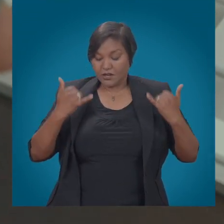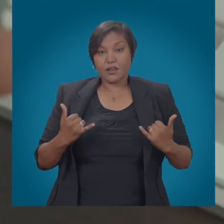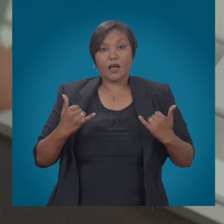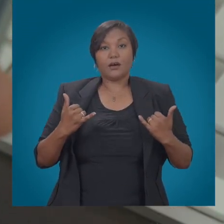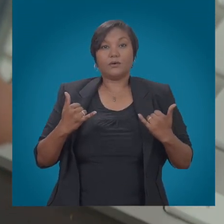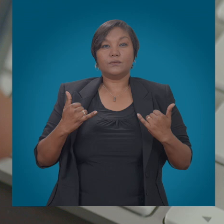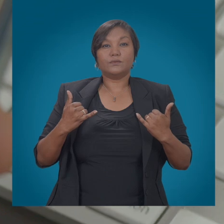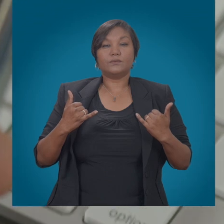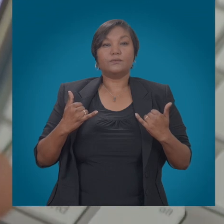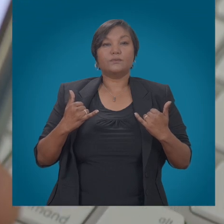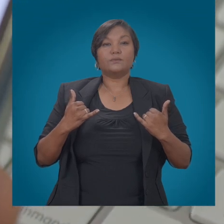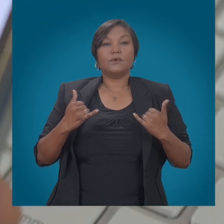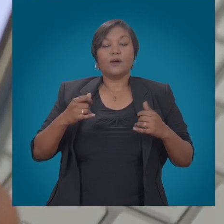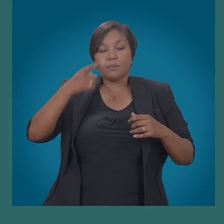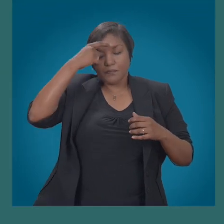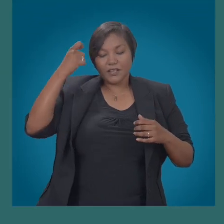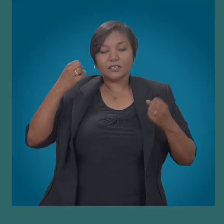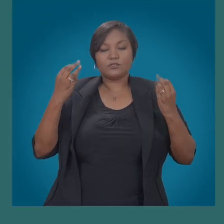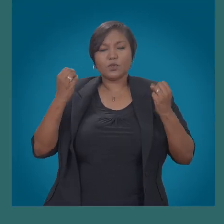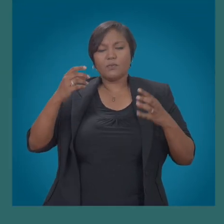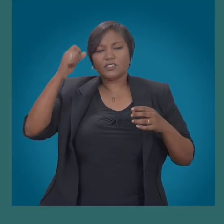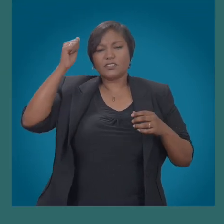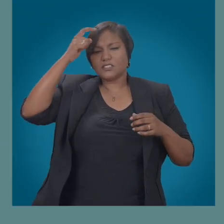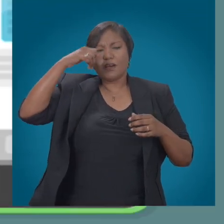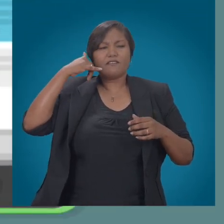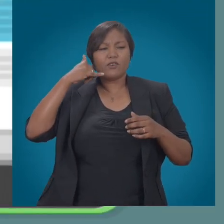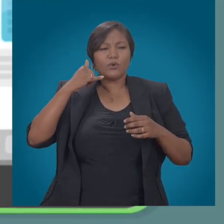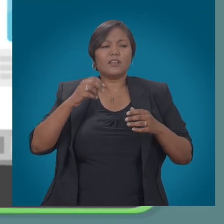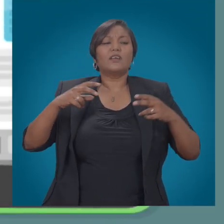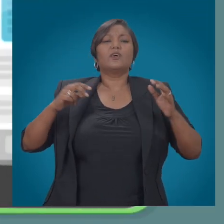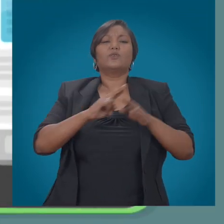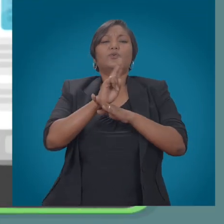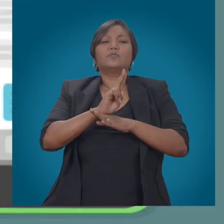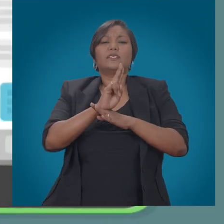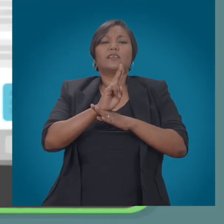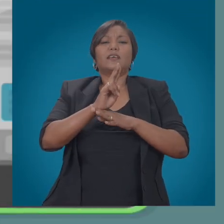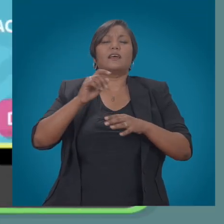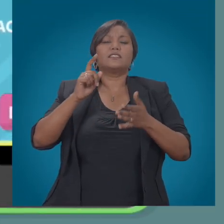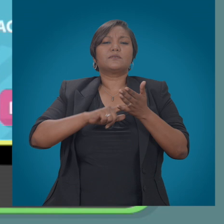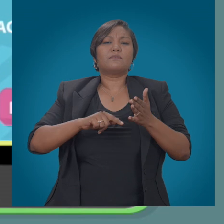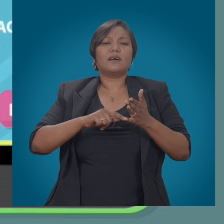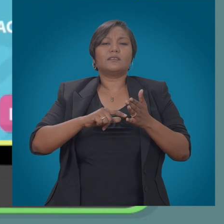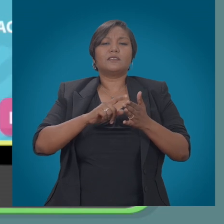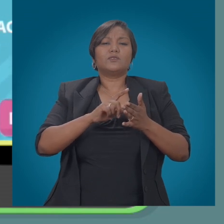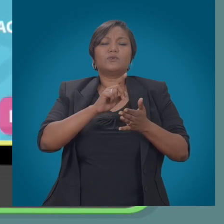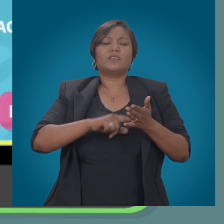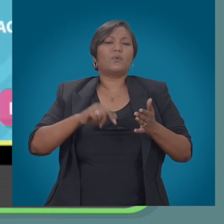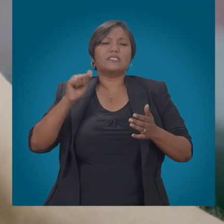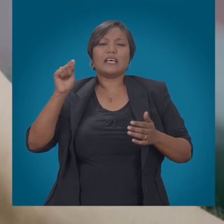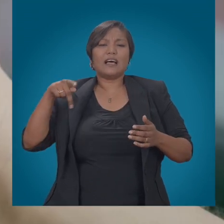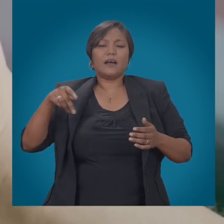technology and the proliferation of smartphones which support apps like Viber, WhatsApp and Tango, Digicel anticipates a significant